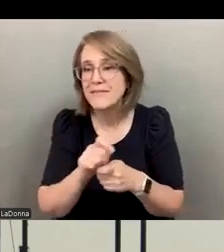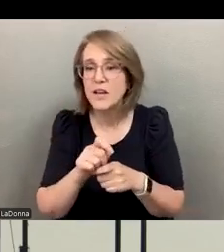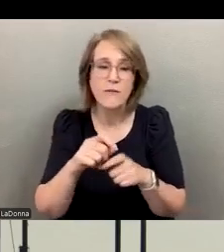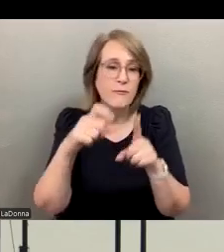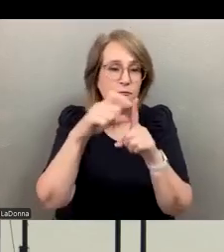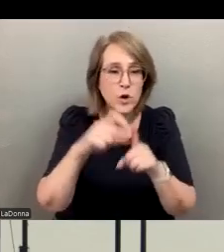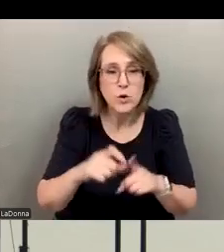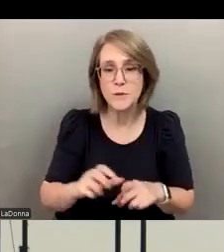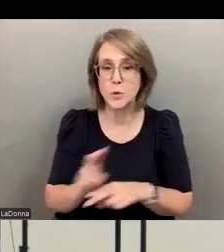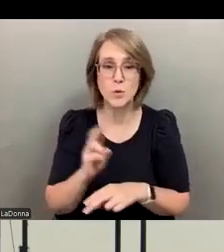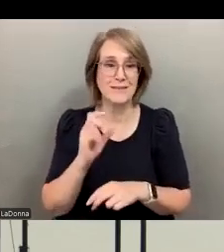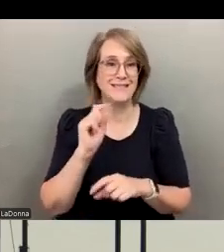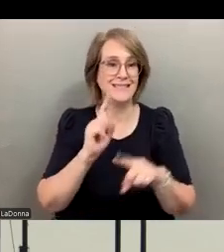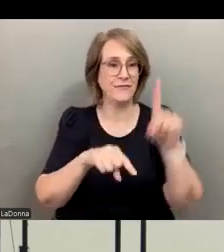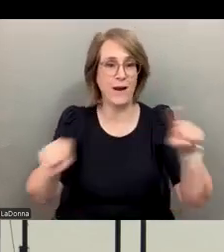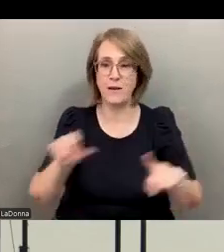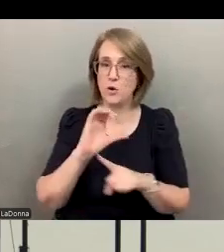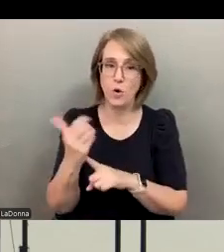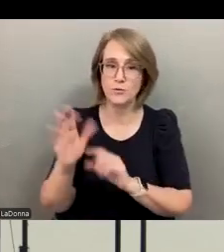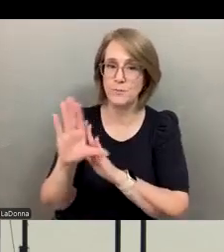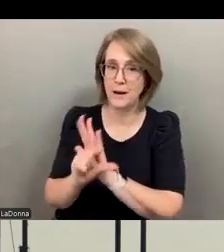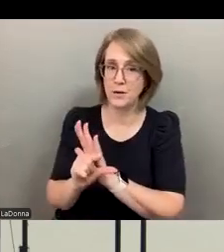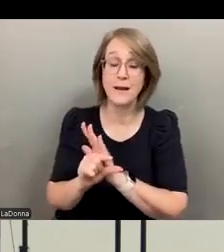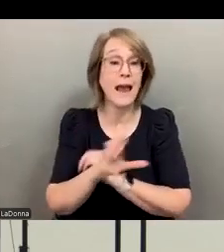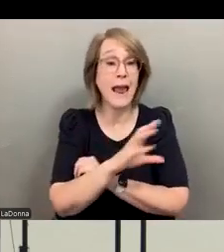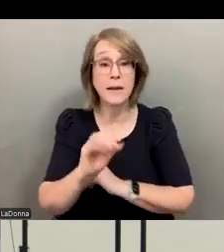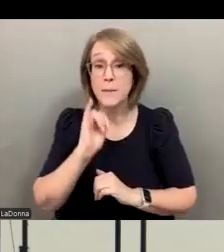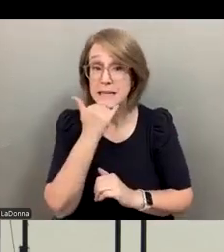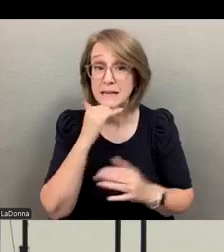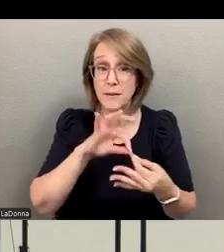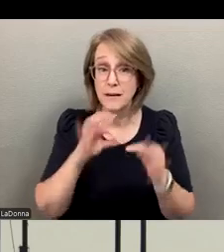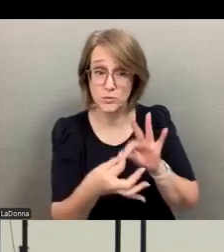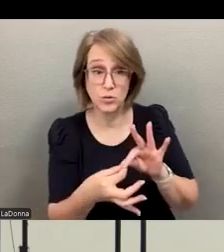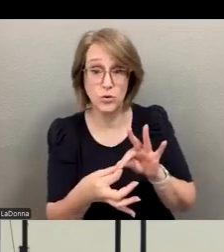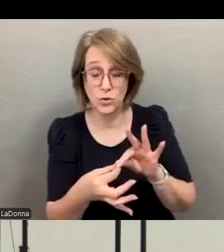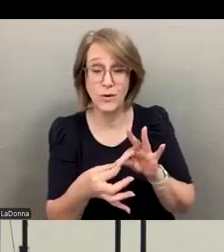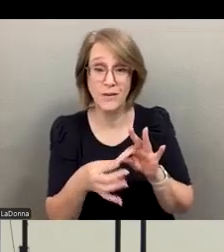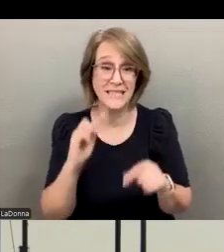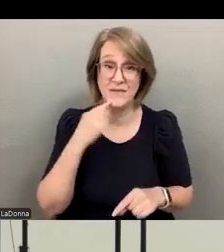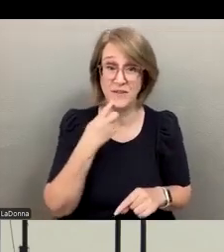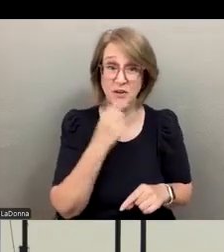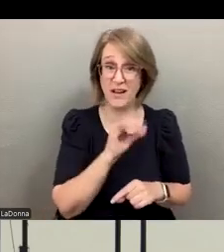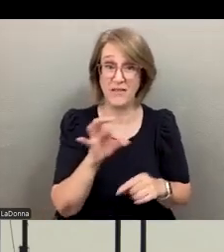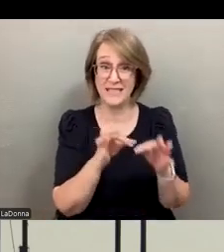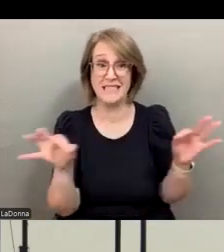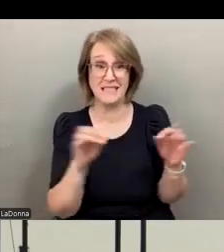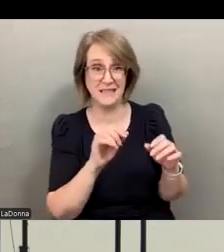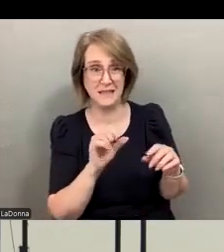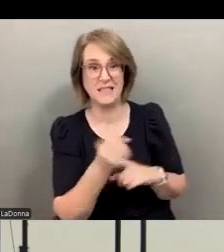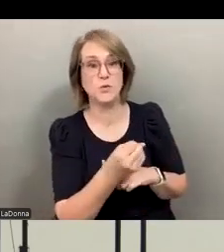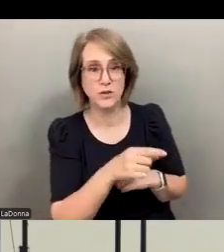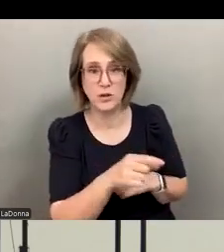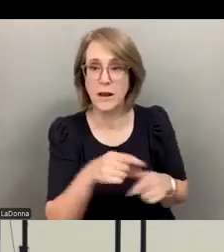from different cultural backgrounds, potentially misinterpreting the needs or the severity of the situation, and this can have serious